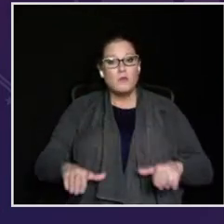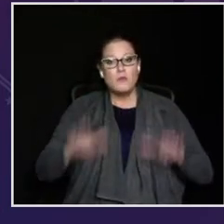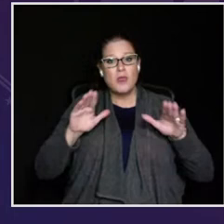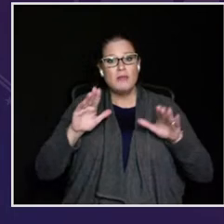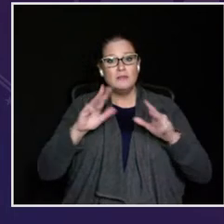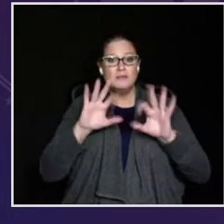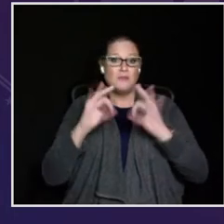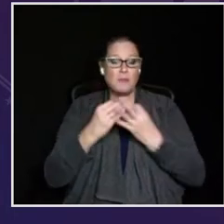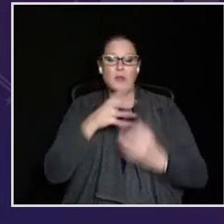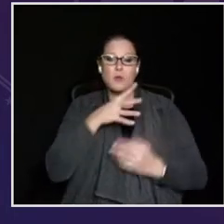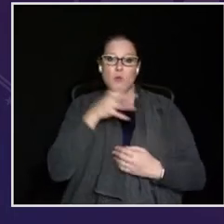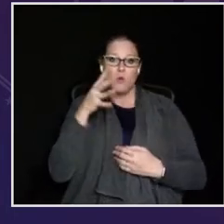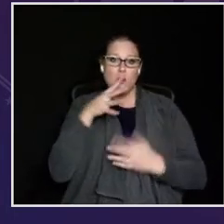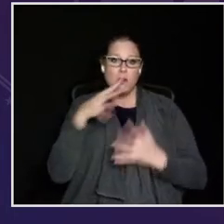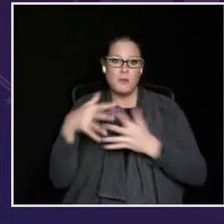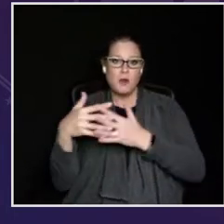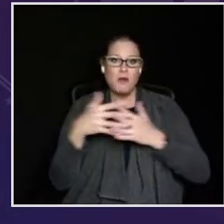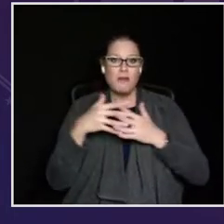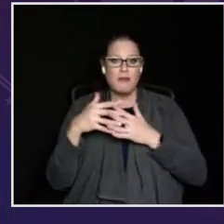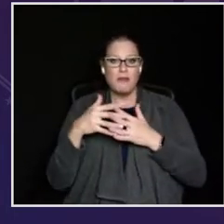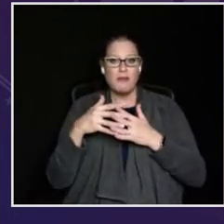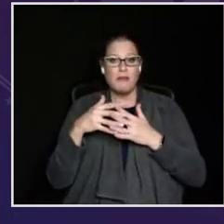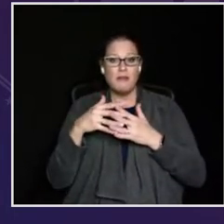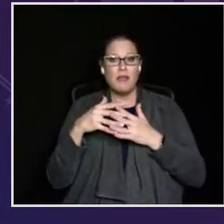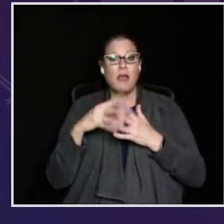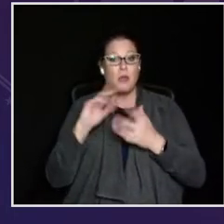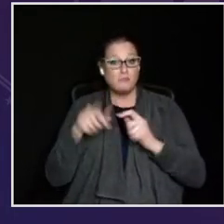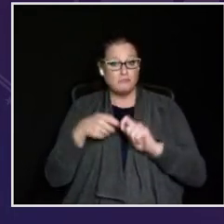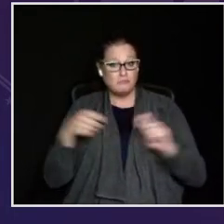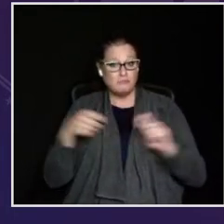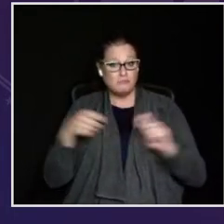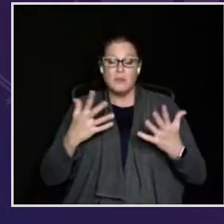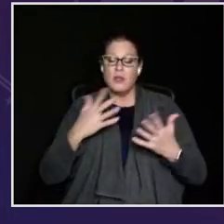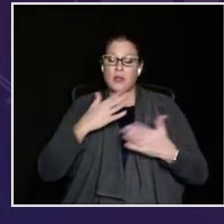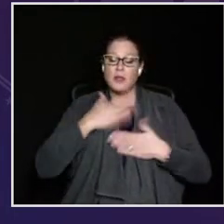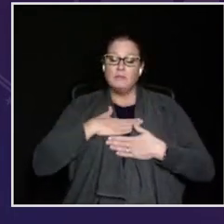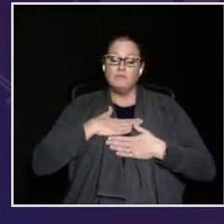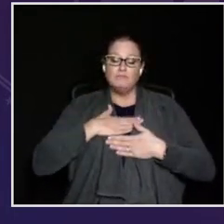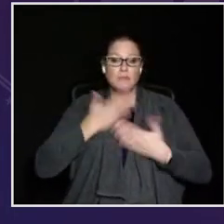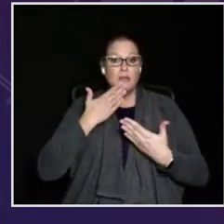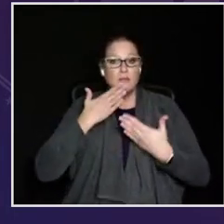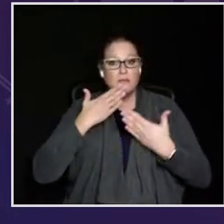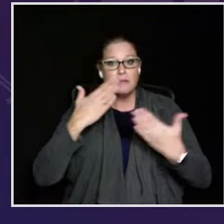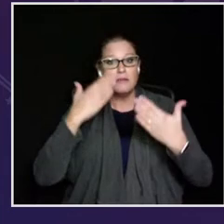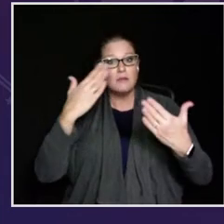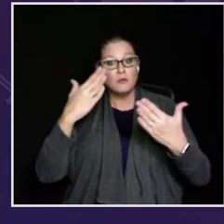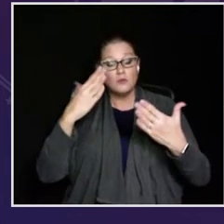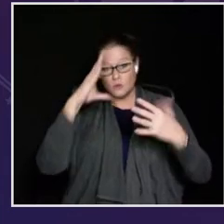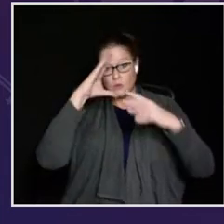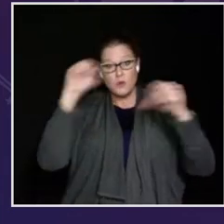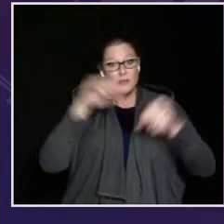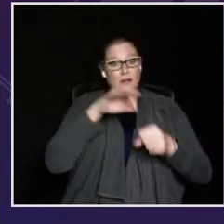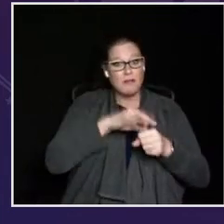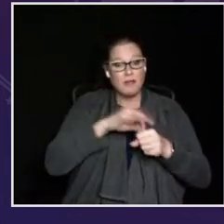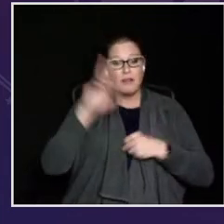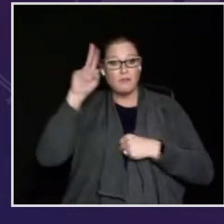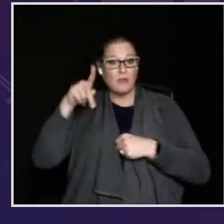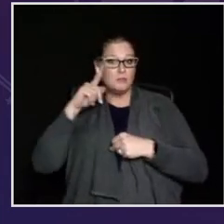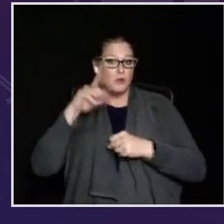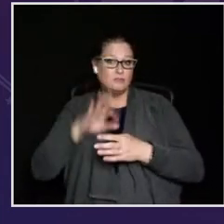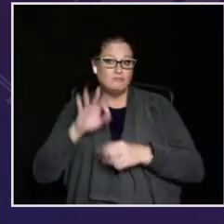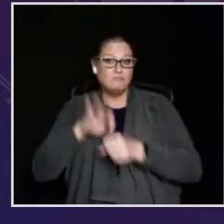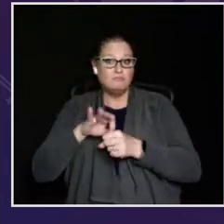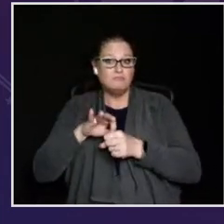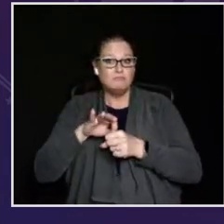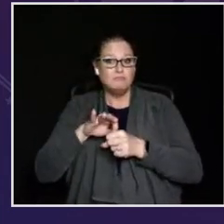people and especially those who live, work, and raise their families in rural America. And I will end by expressing my profound